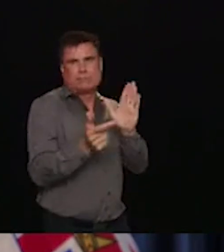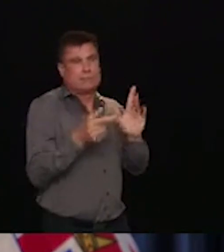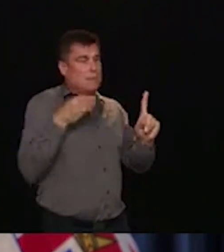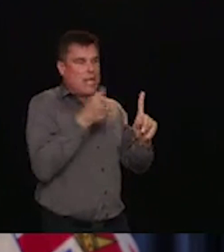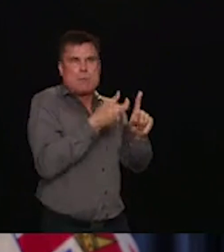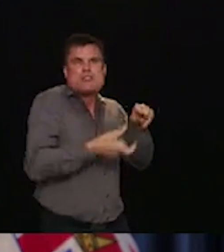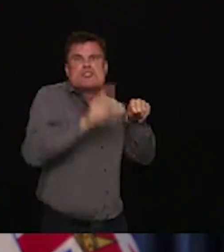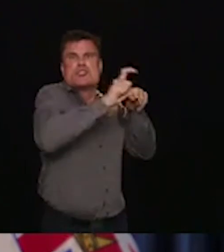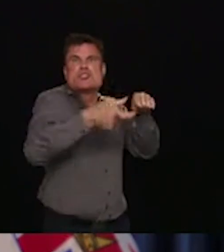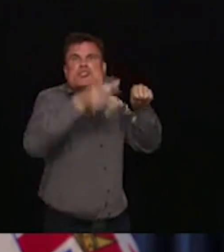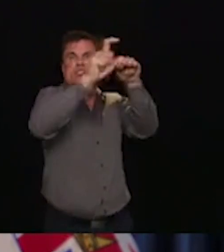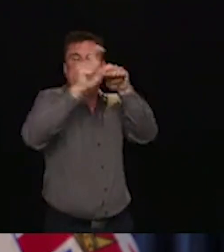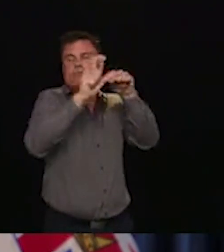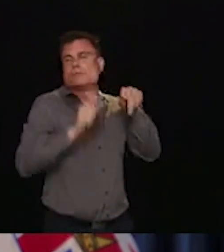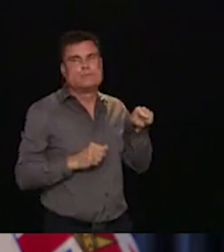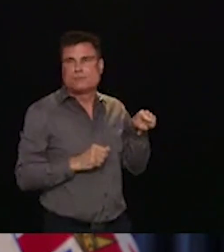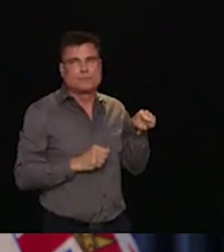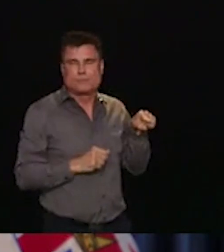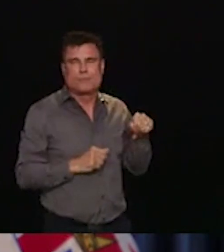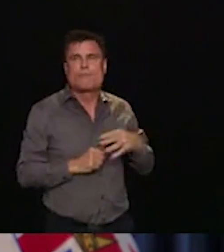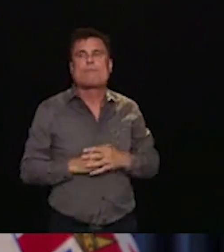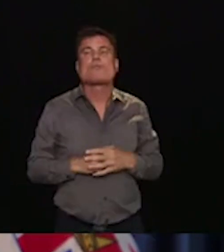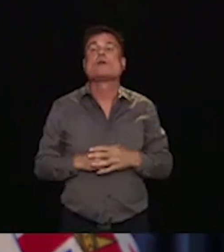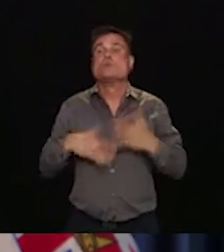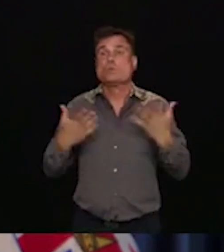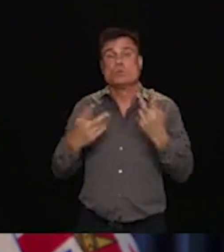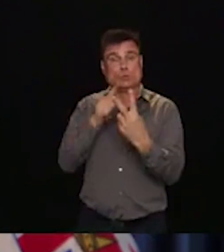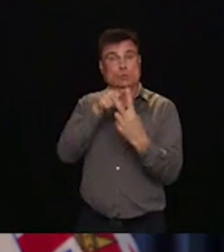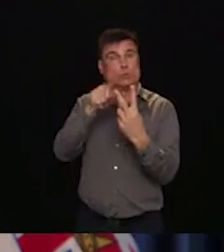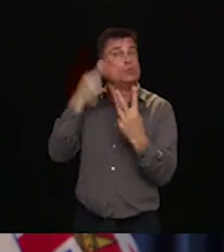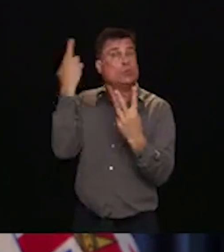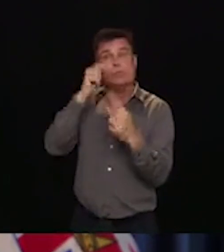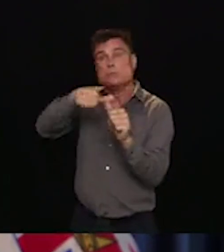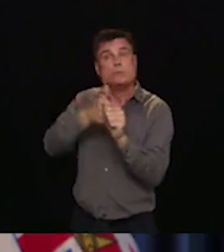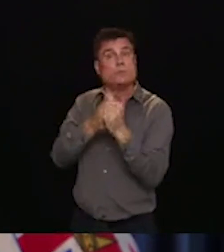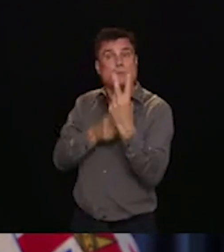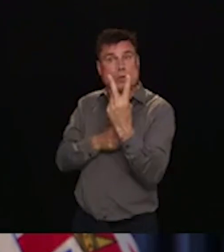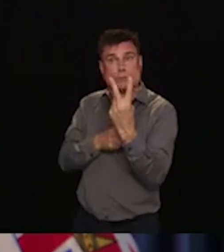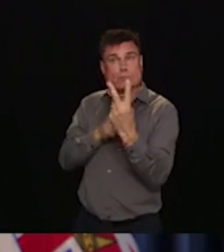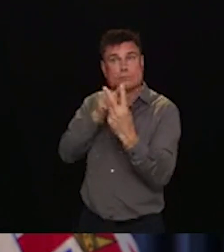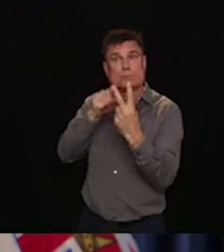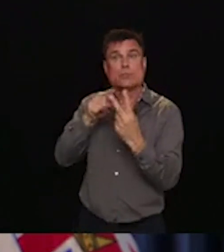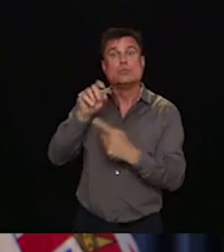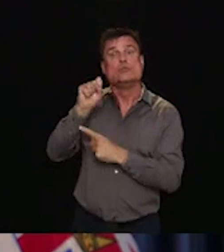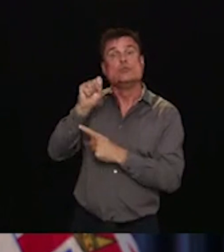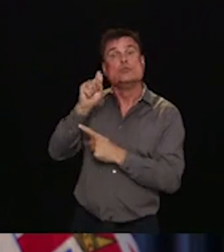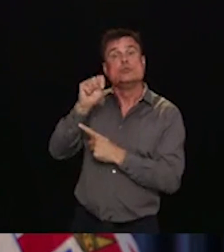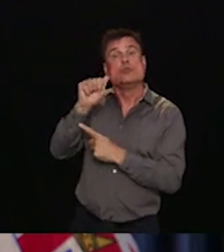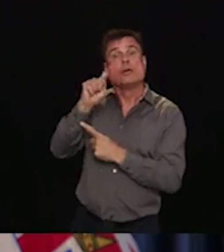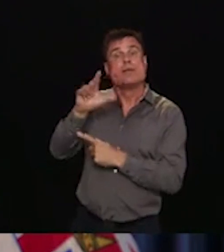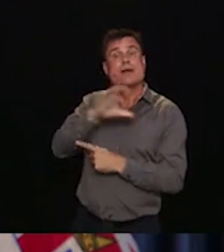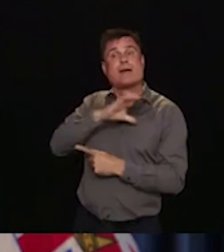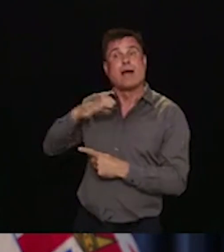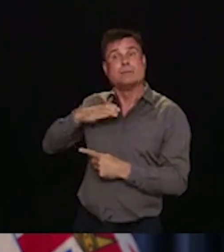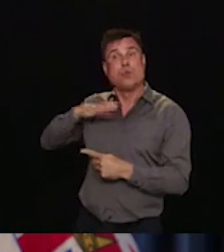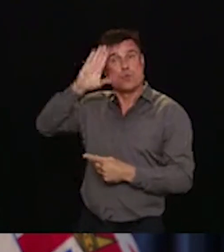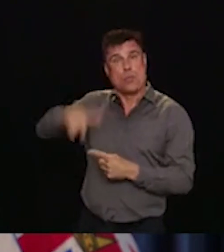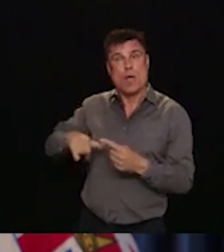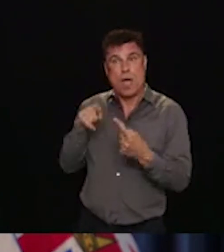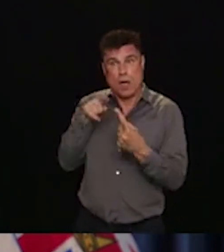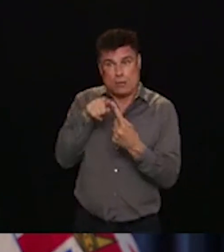confidence that the choice of their insurer or their broker has not been swayed by referral fees. And second,